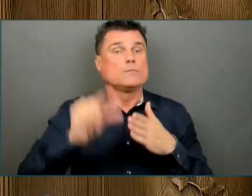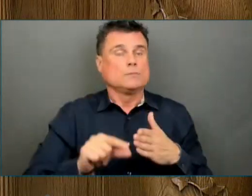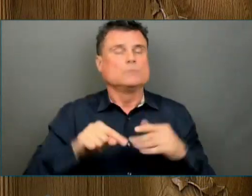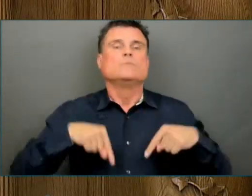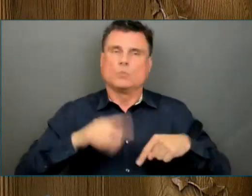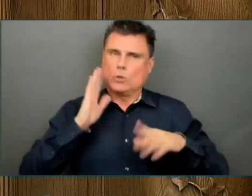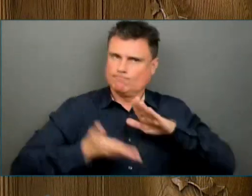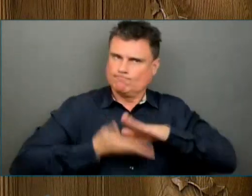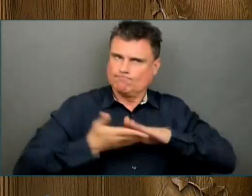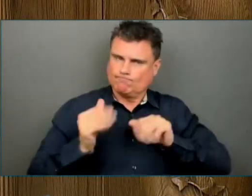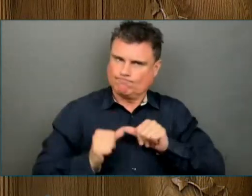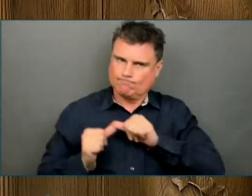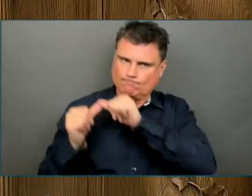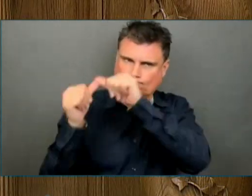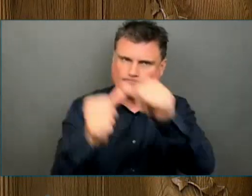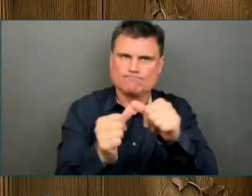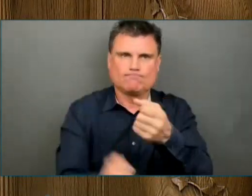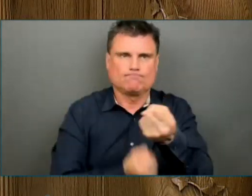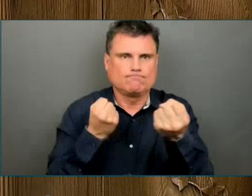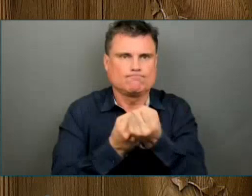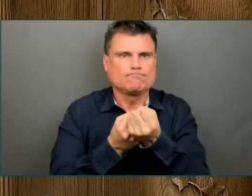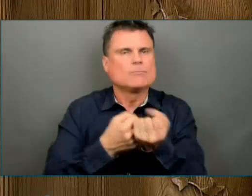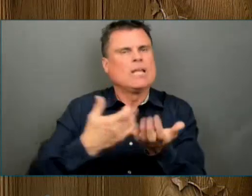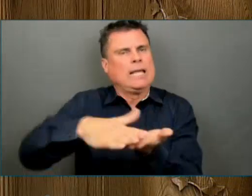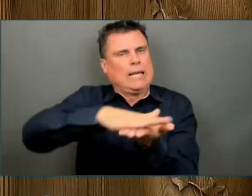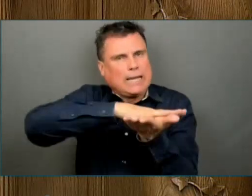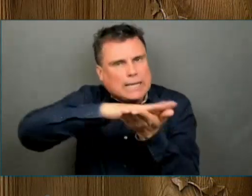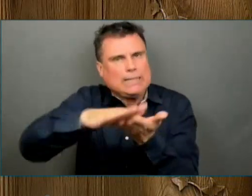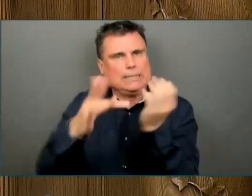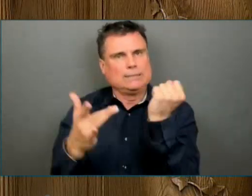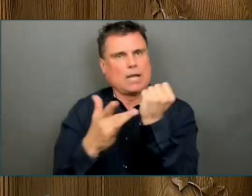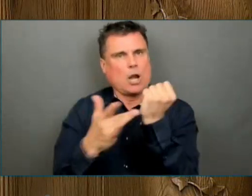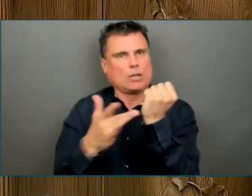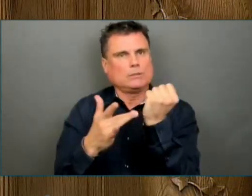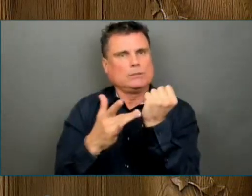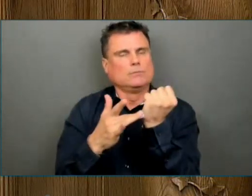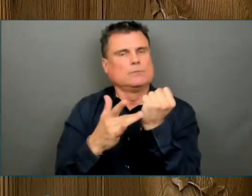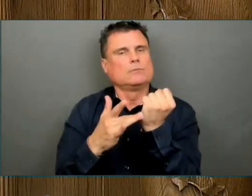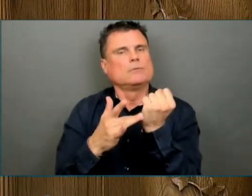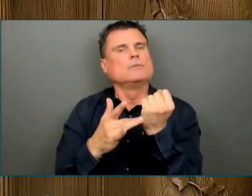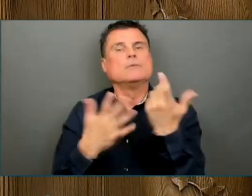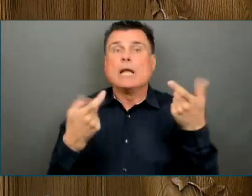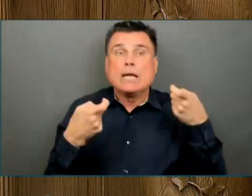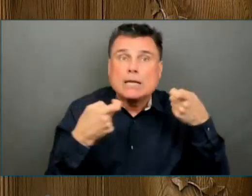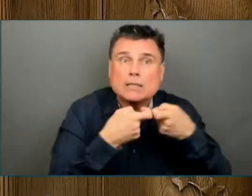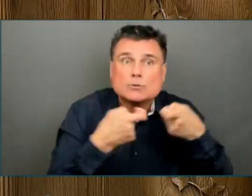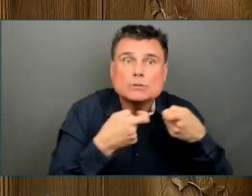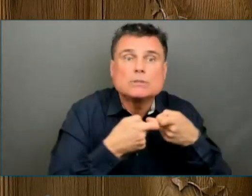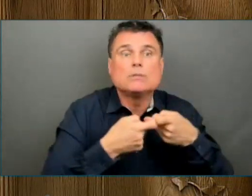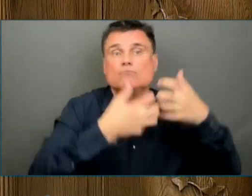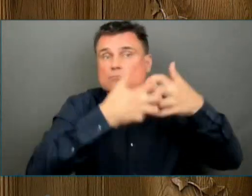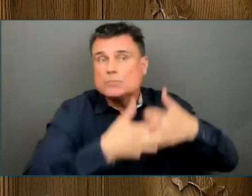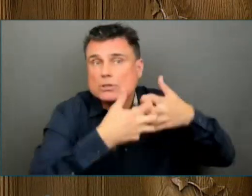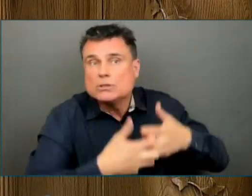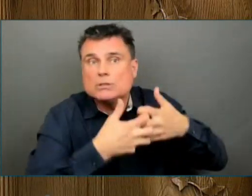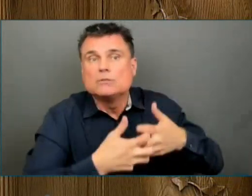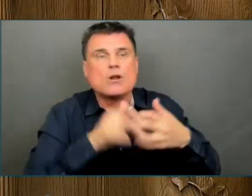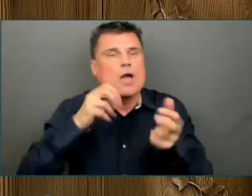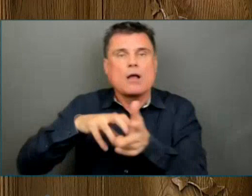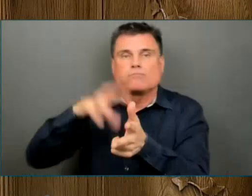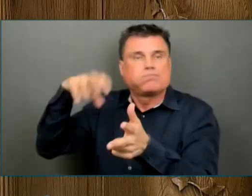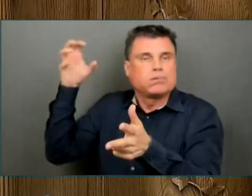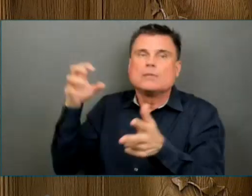innovation through electrification. It will move more industrial activities from fossil fuels to clean